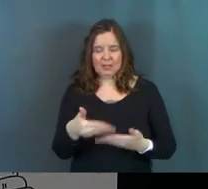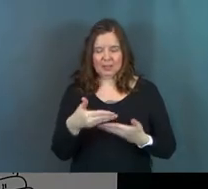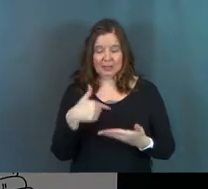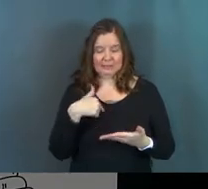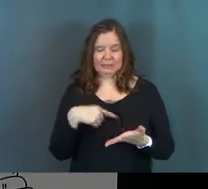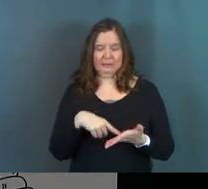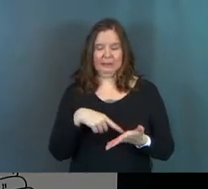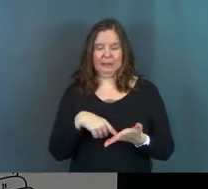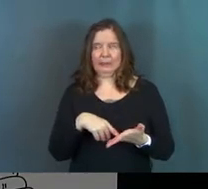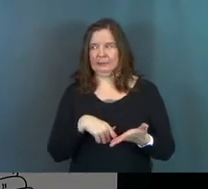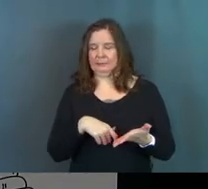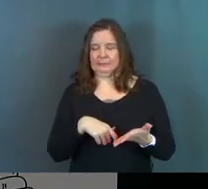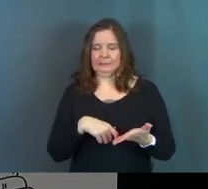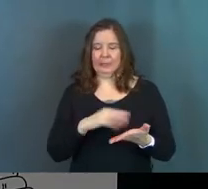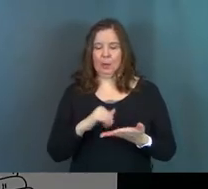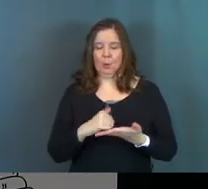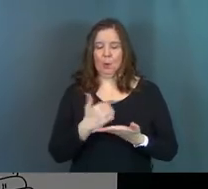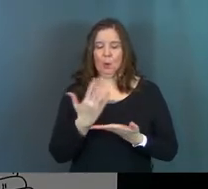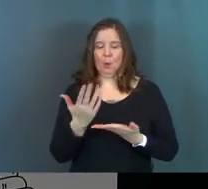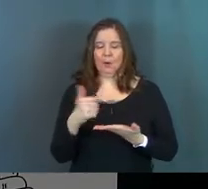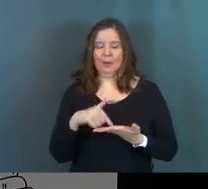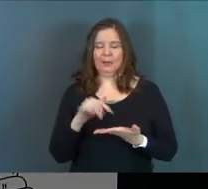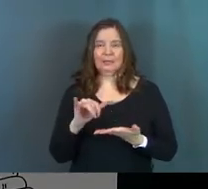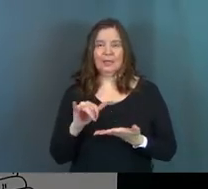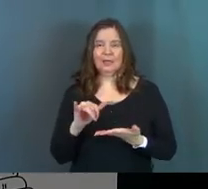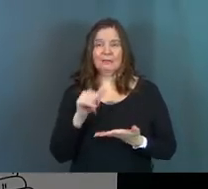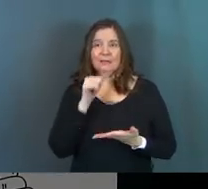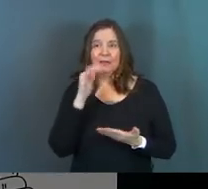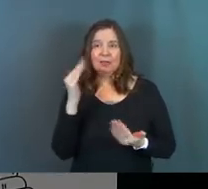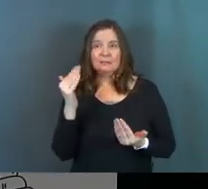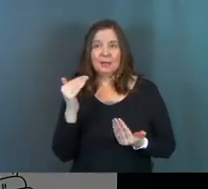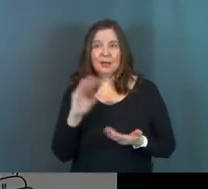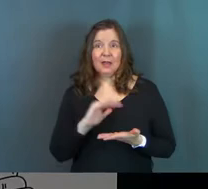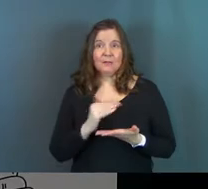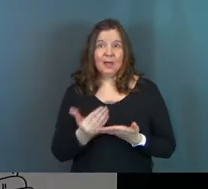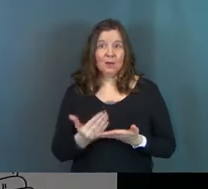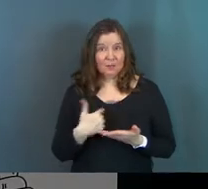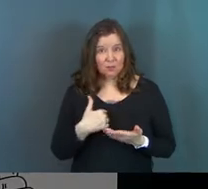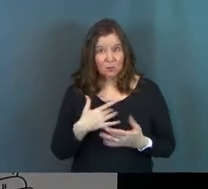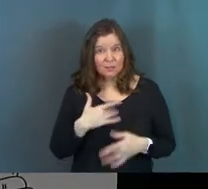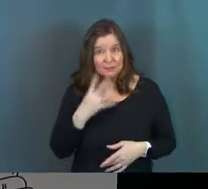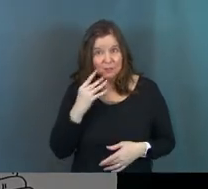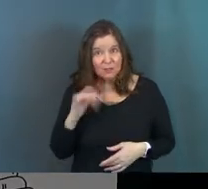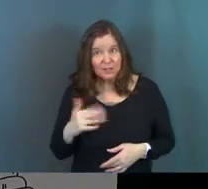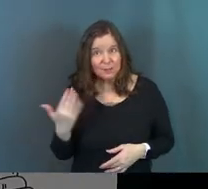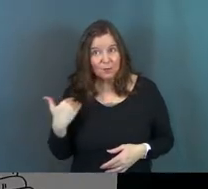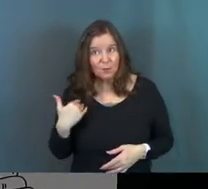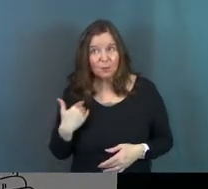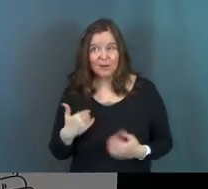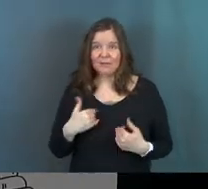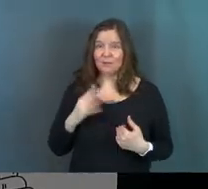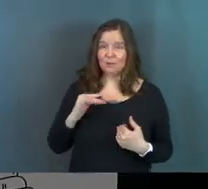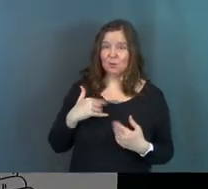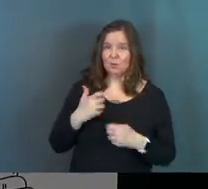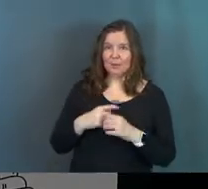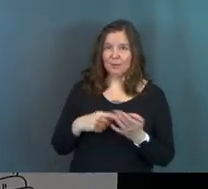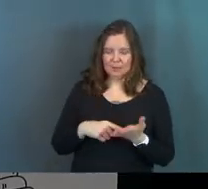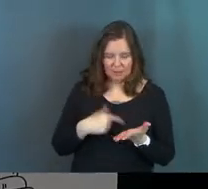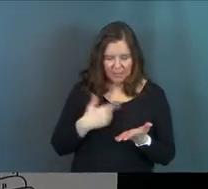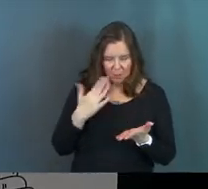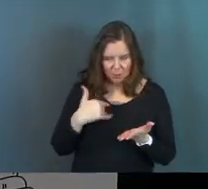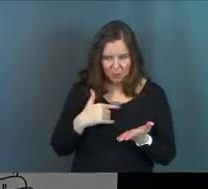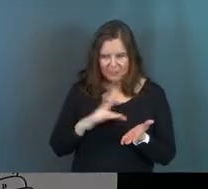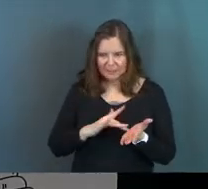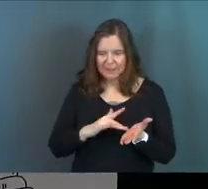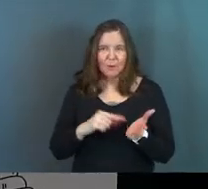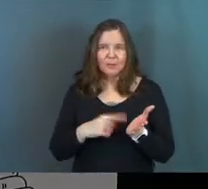this looks like a bill. And you open it and it's like an unexpected amount. You ever had that moment before? Had those before. You get a bill, you're like, I didn't